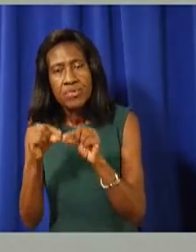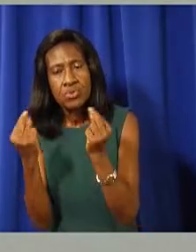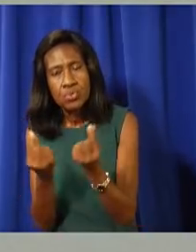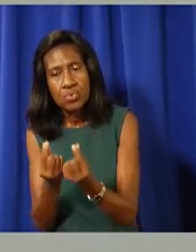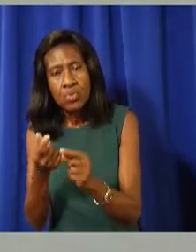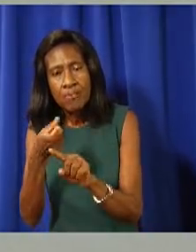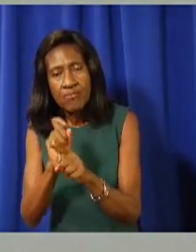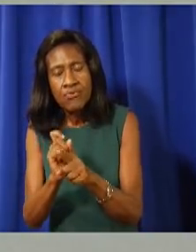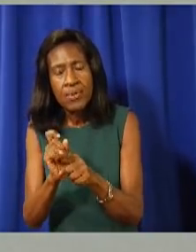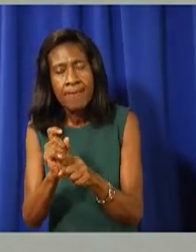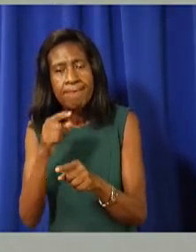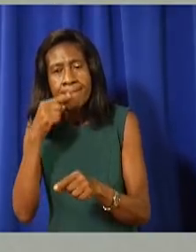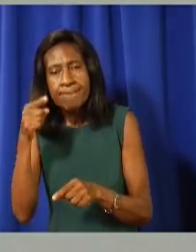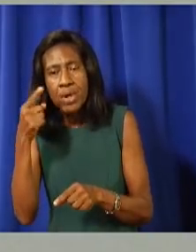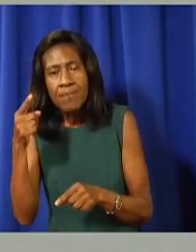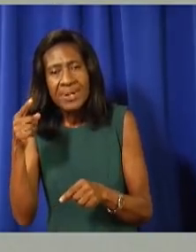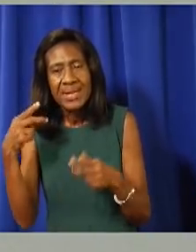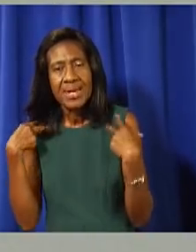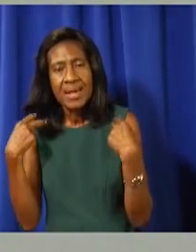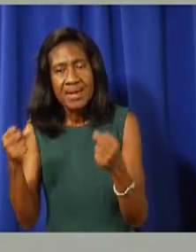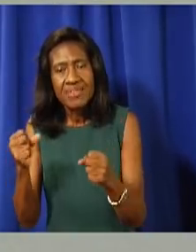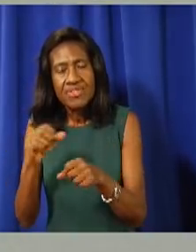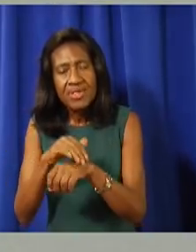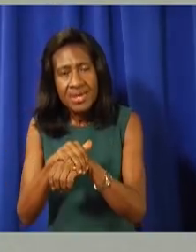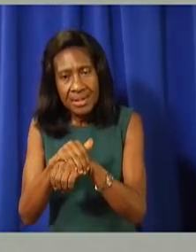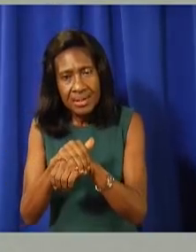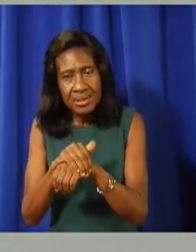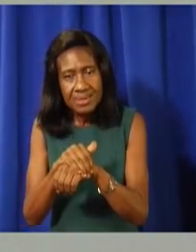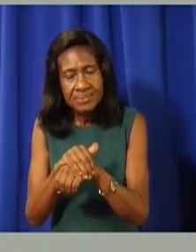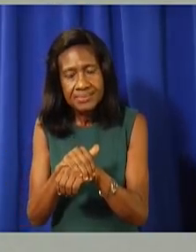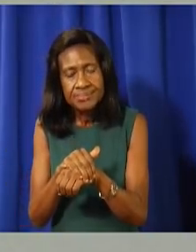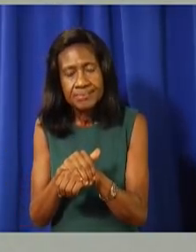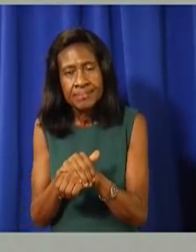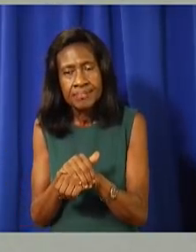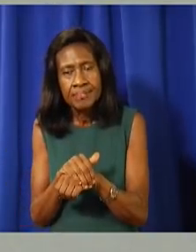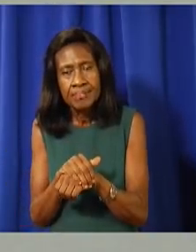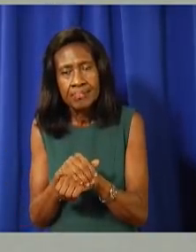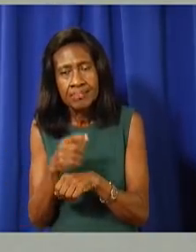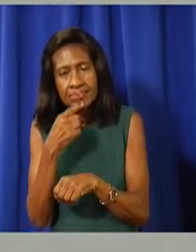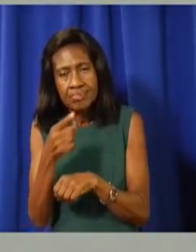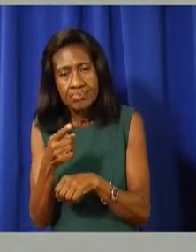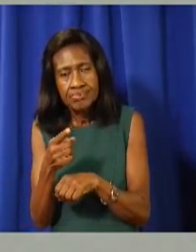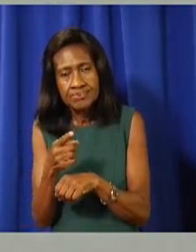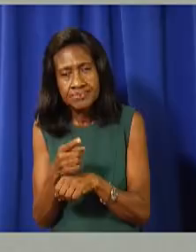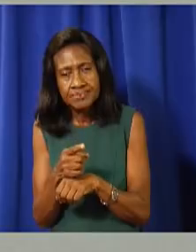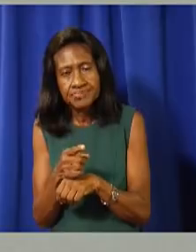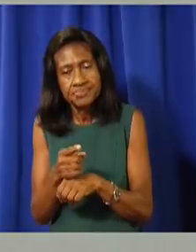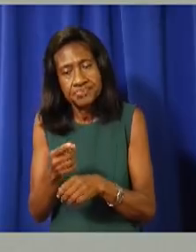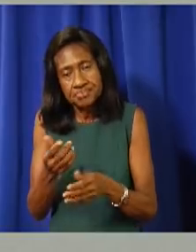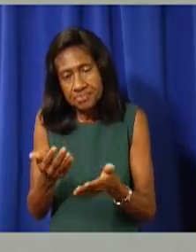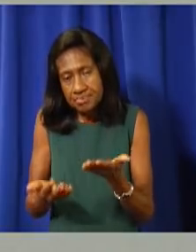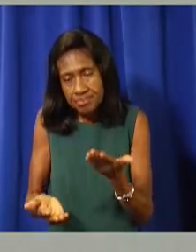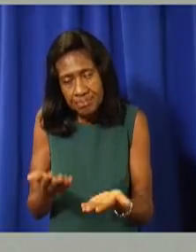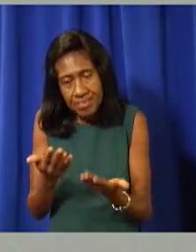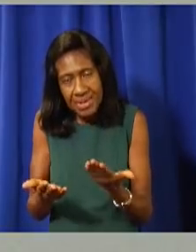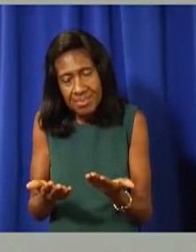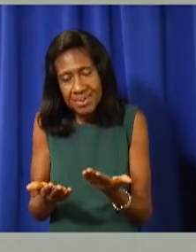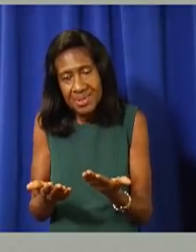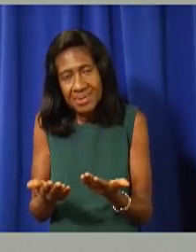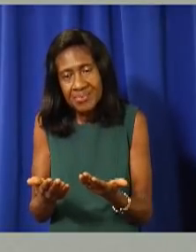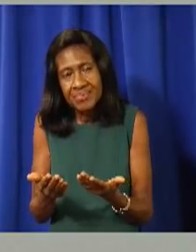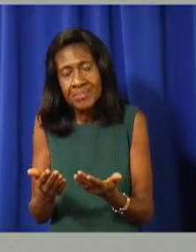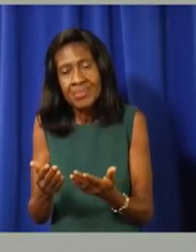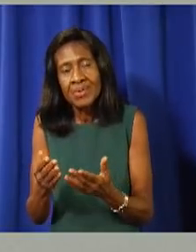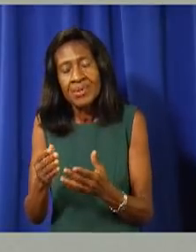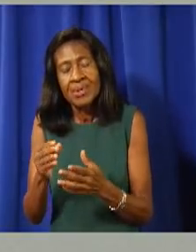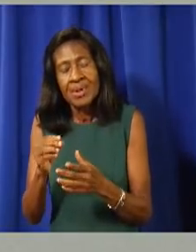those, that's, that's a question that can be resolved at the time. Um, it may be that that occurs. It may be that instead of a PCR, becomes a